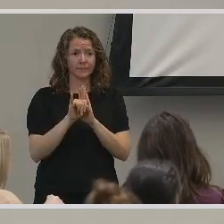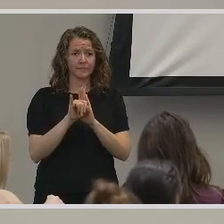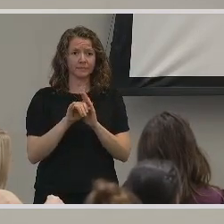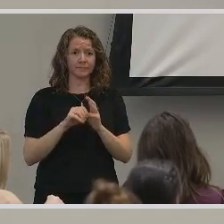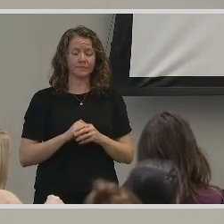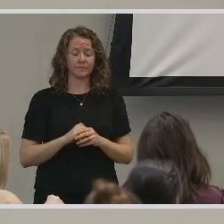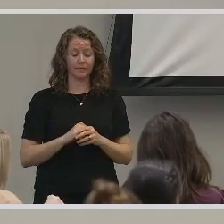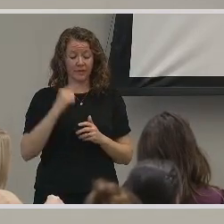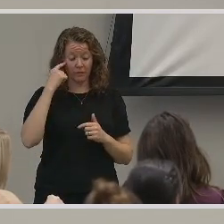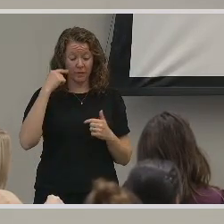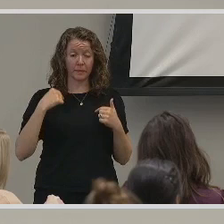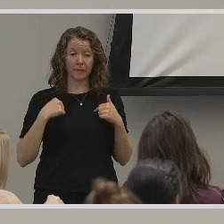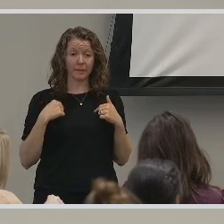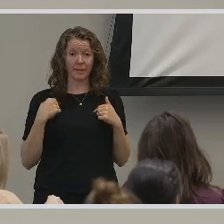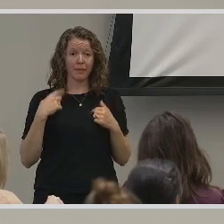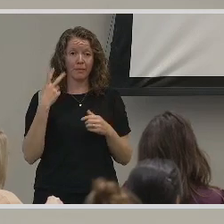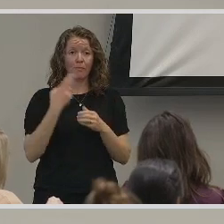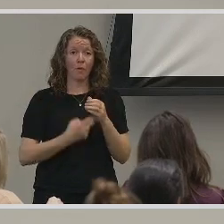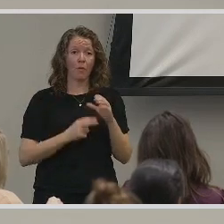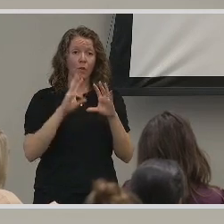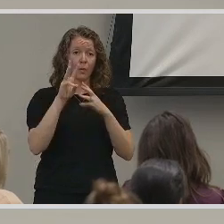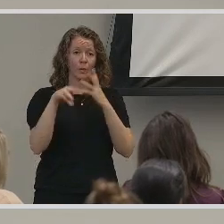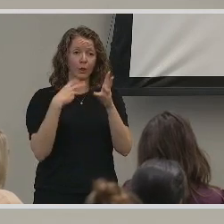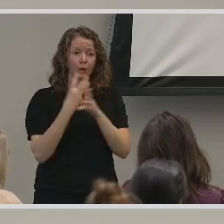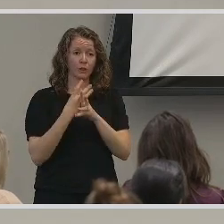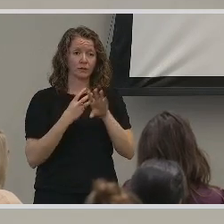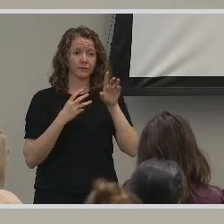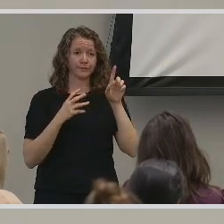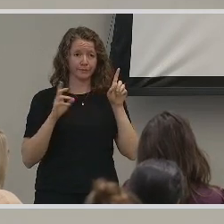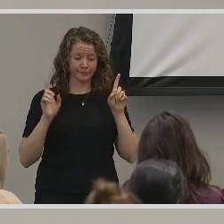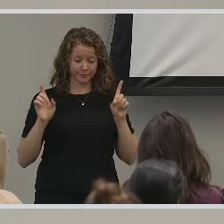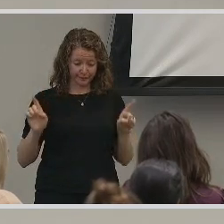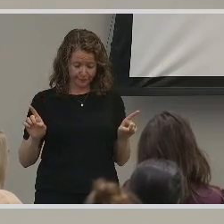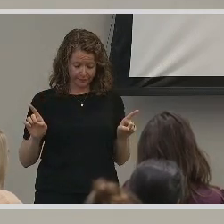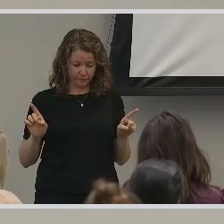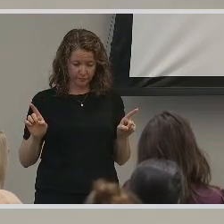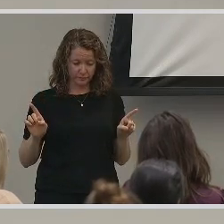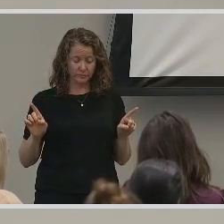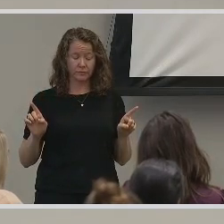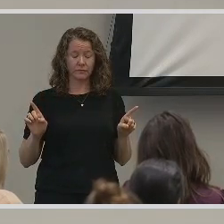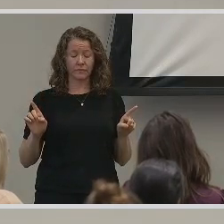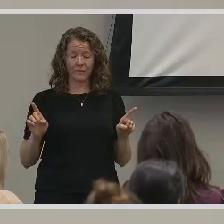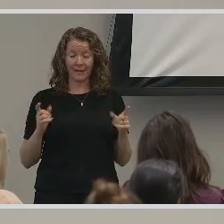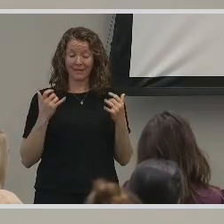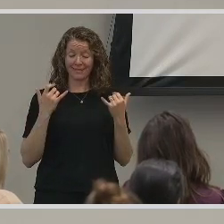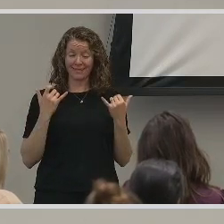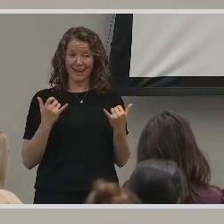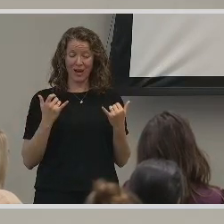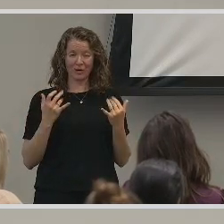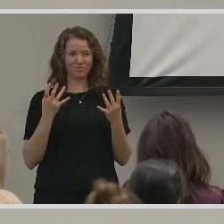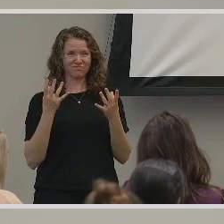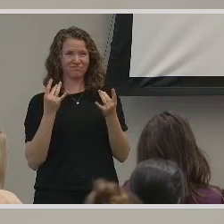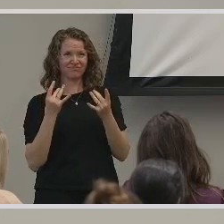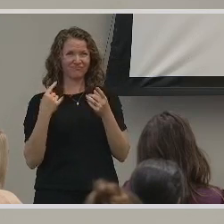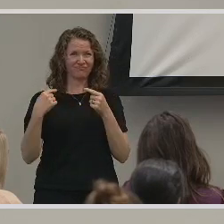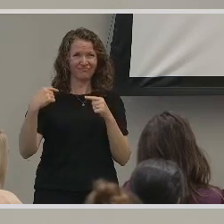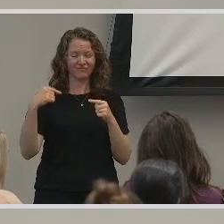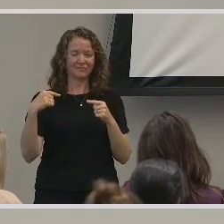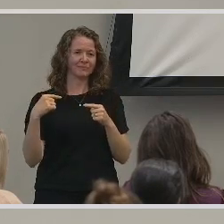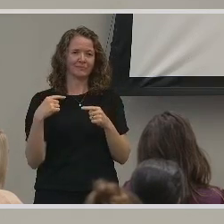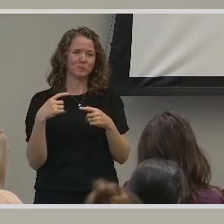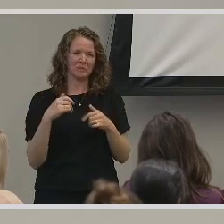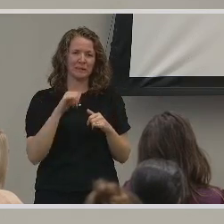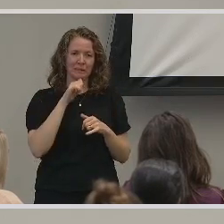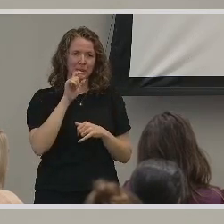For me, I'm in both worlds. And I feel that now the controversy is not as serious because as